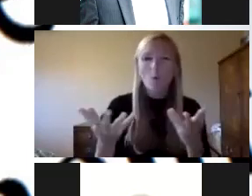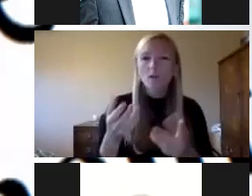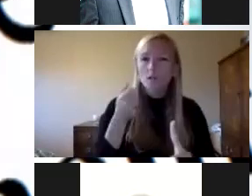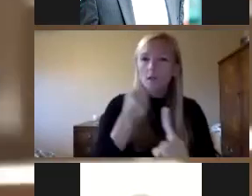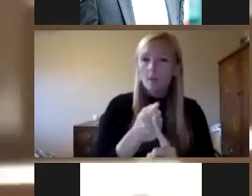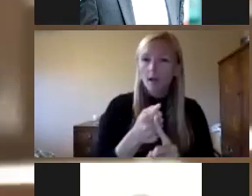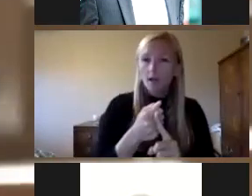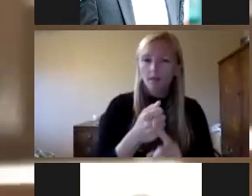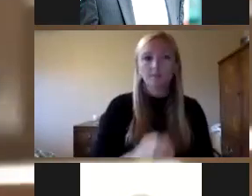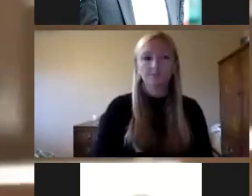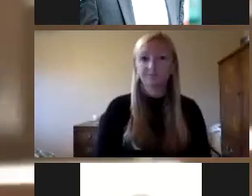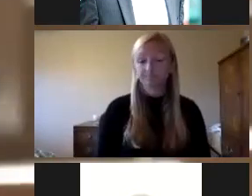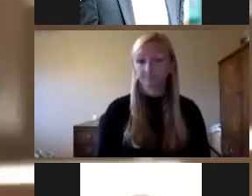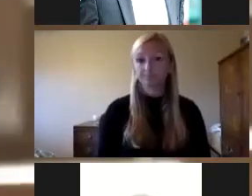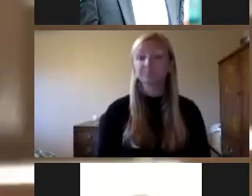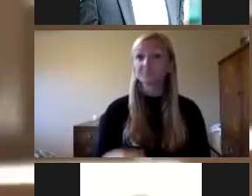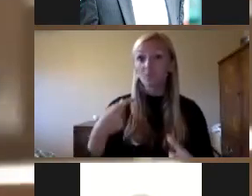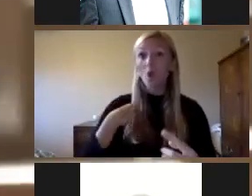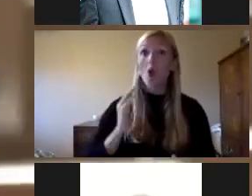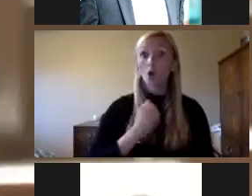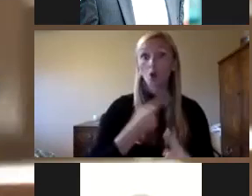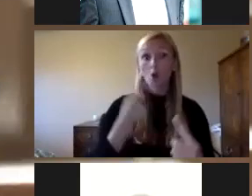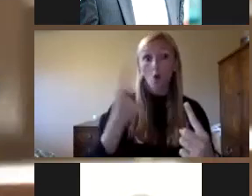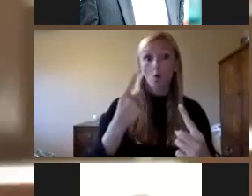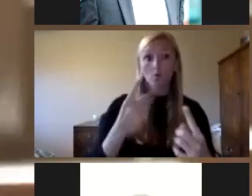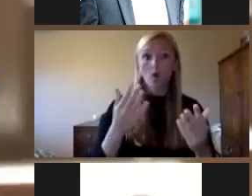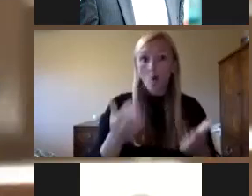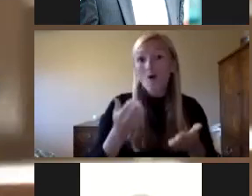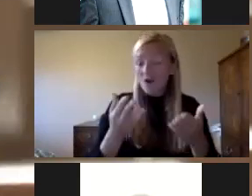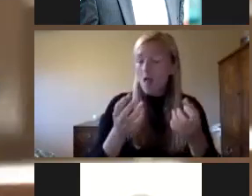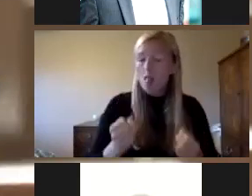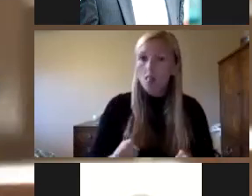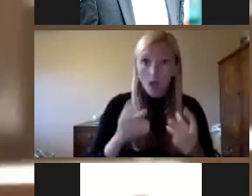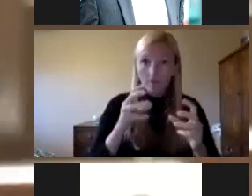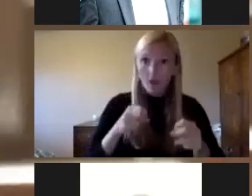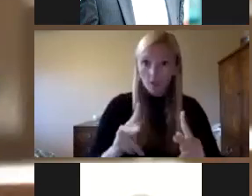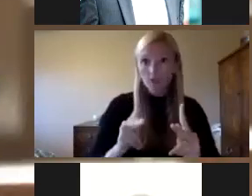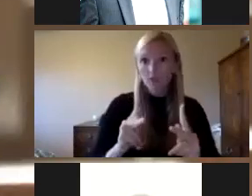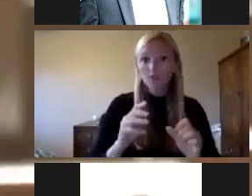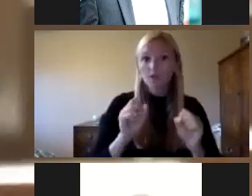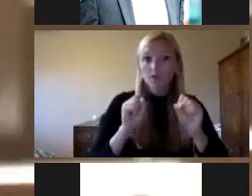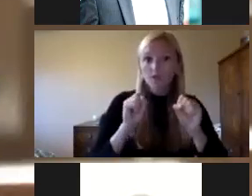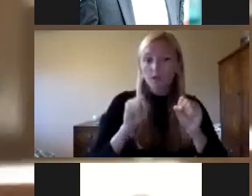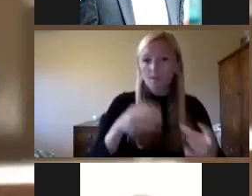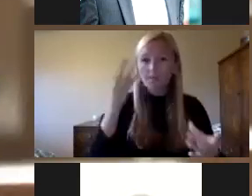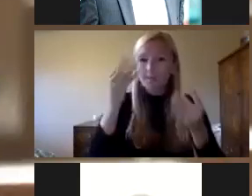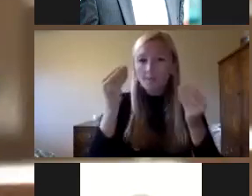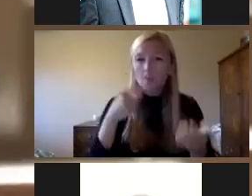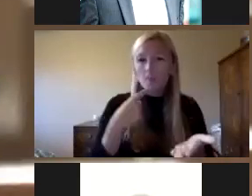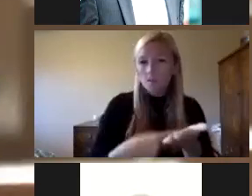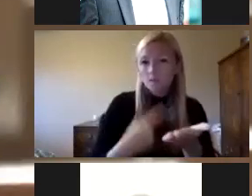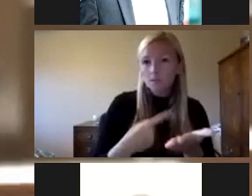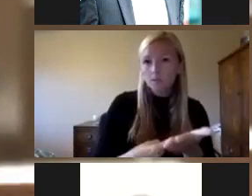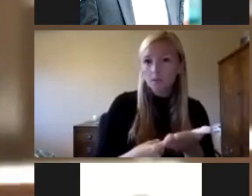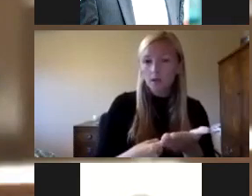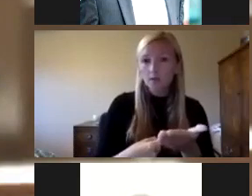and our clients our goal is to offer a range of opportunities for us to really think and have thoughts for discussion and